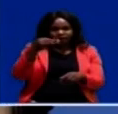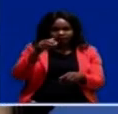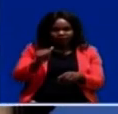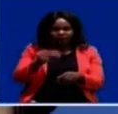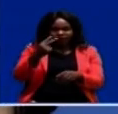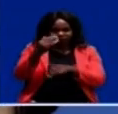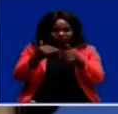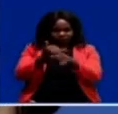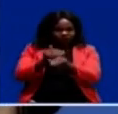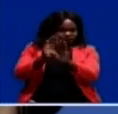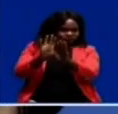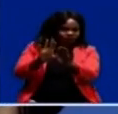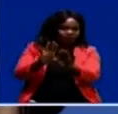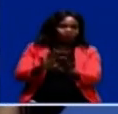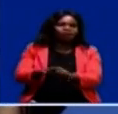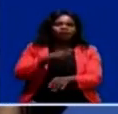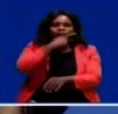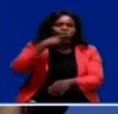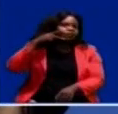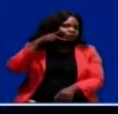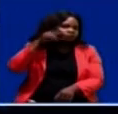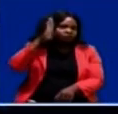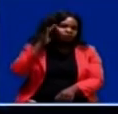Zambia's football icon, Kalusha Gualia.